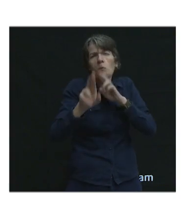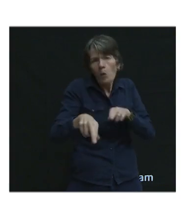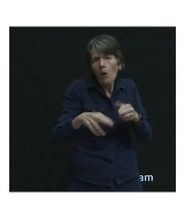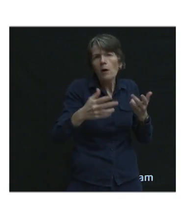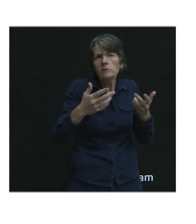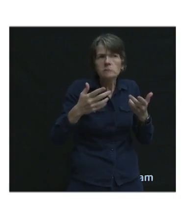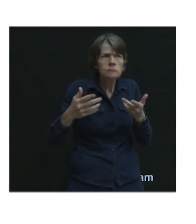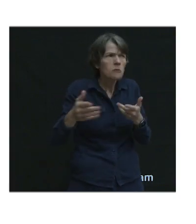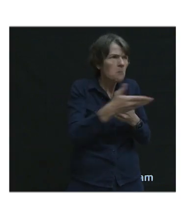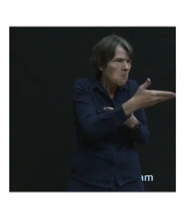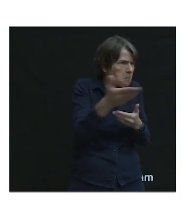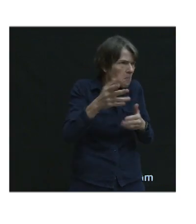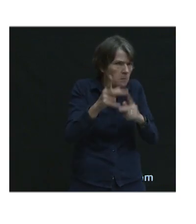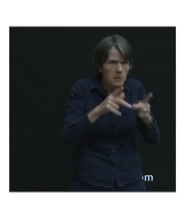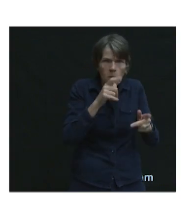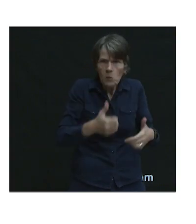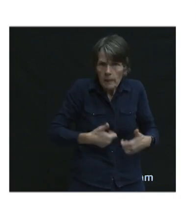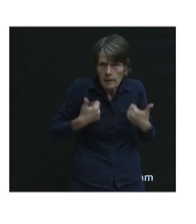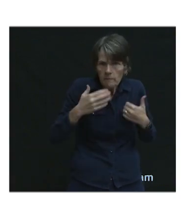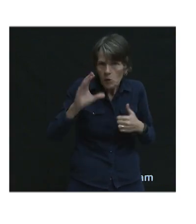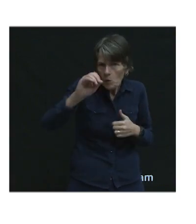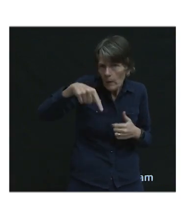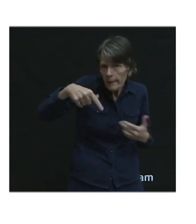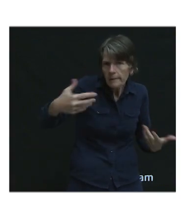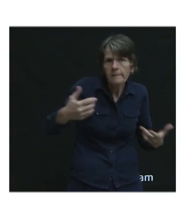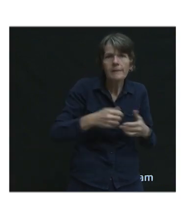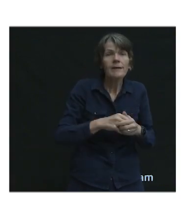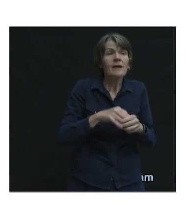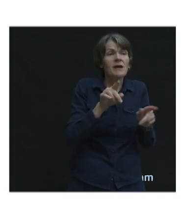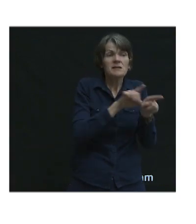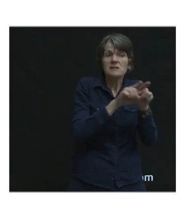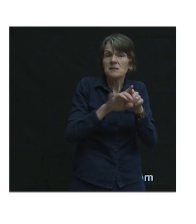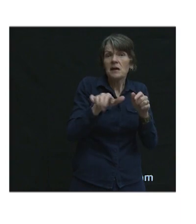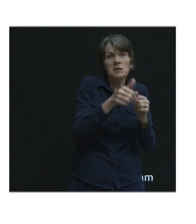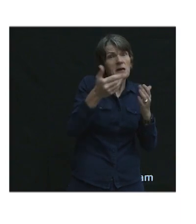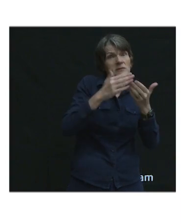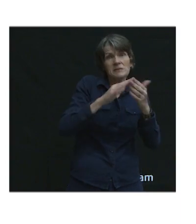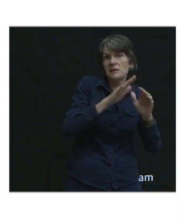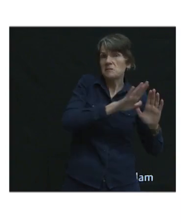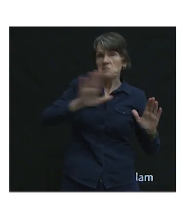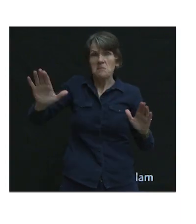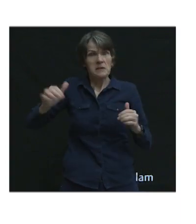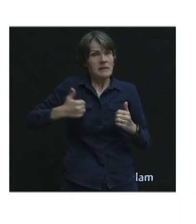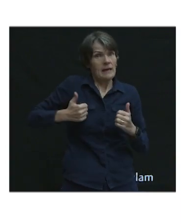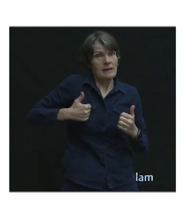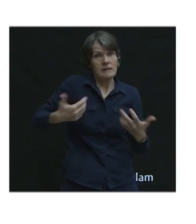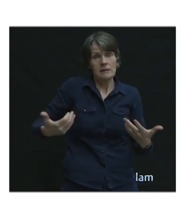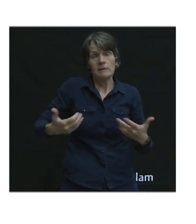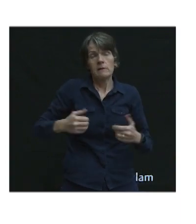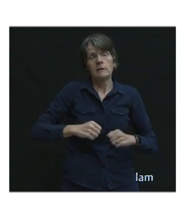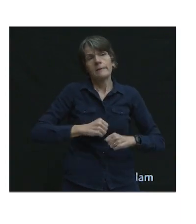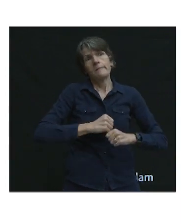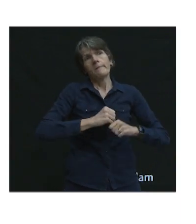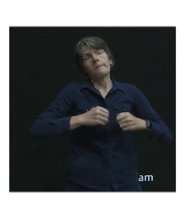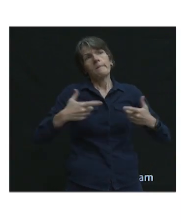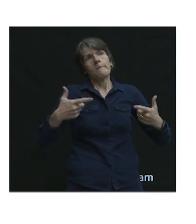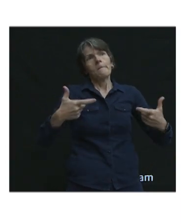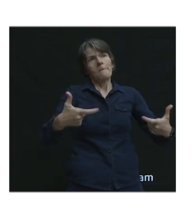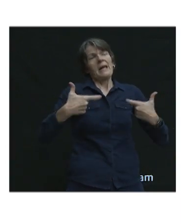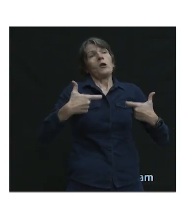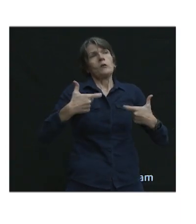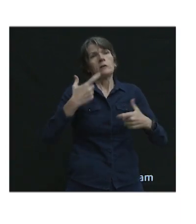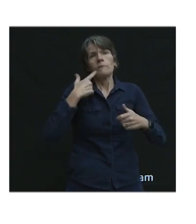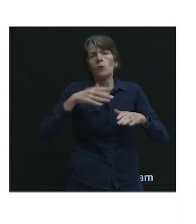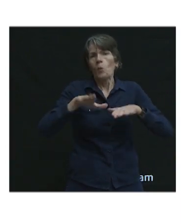from Coquitlam residents. And like in cities across the country, what the major barriers were for people walking and cycling